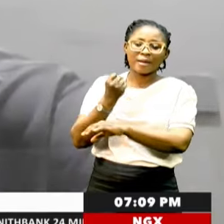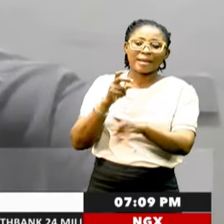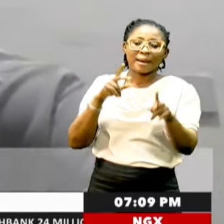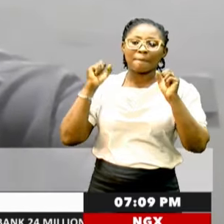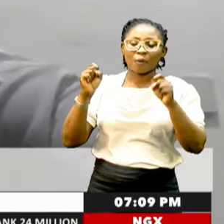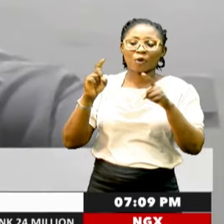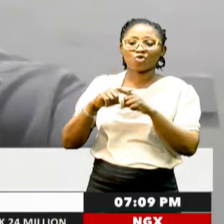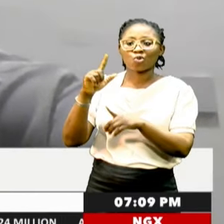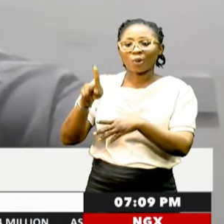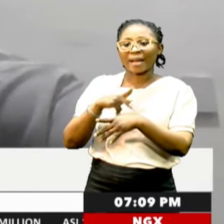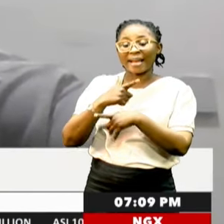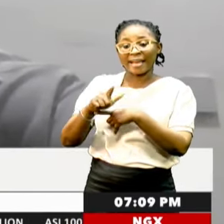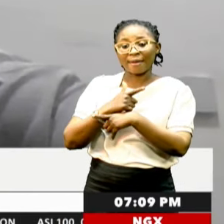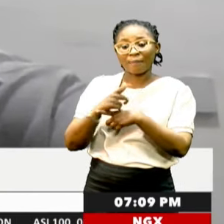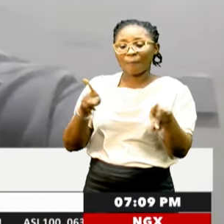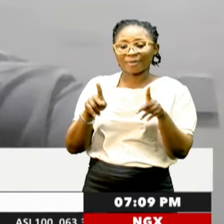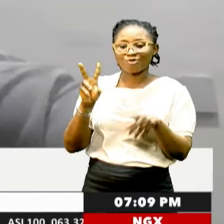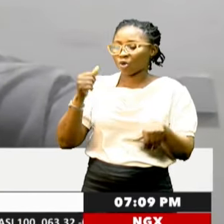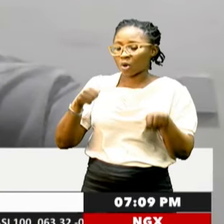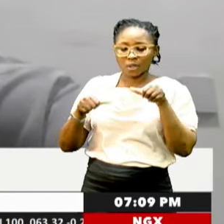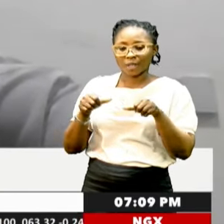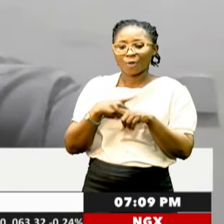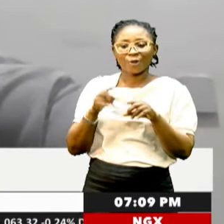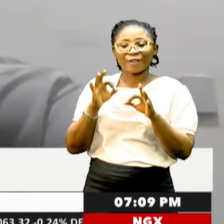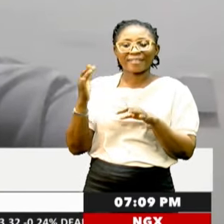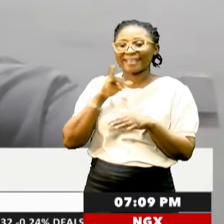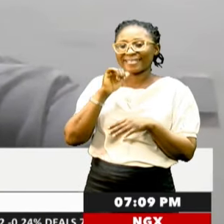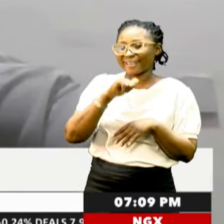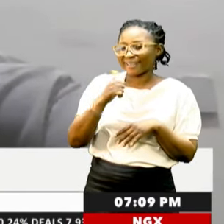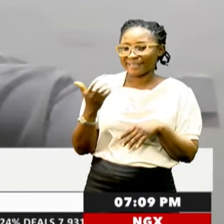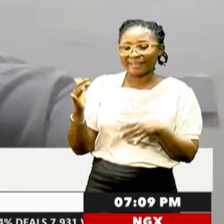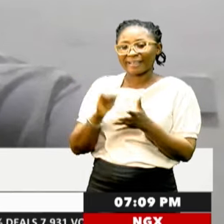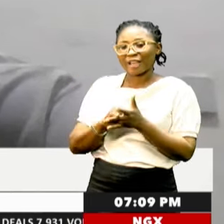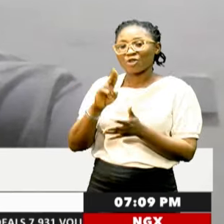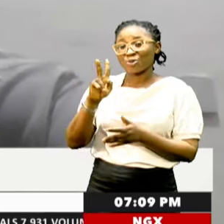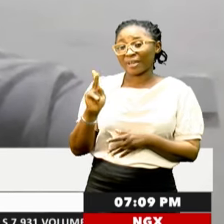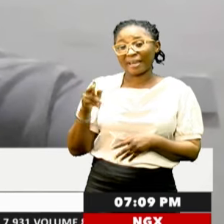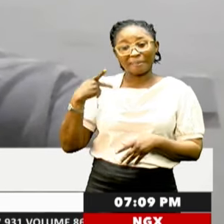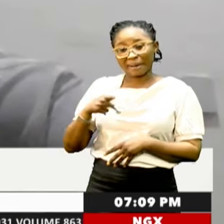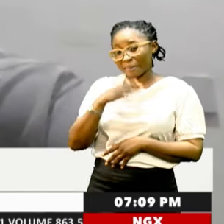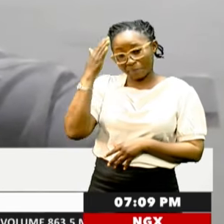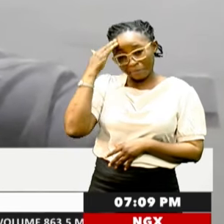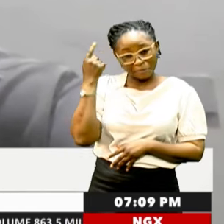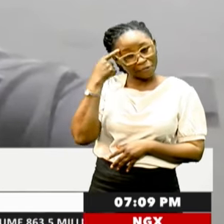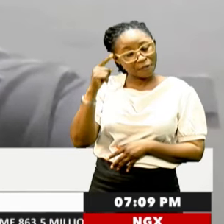Party. There's no doubt about that. But if there's anything the UK Parliament is known for, it's